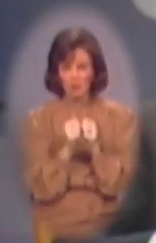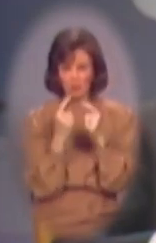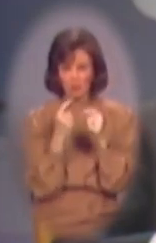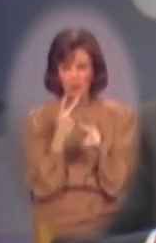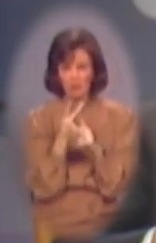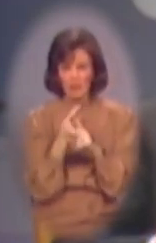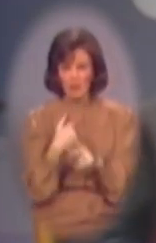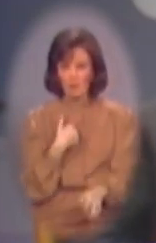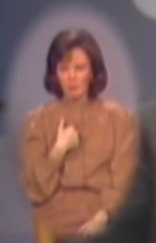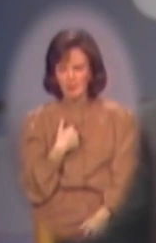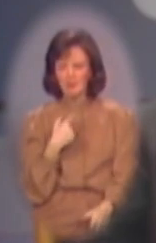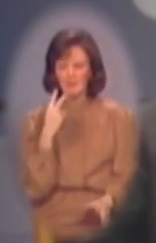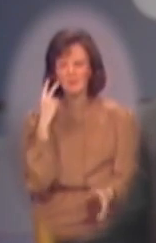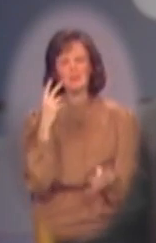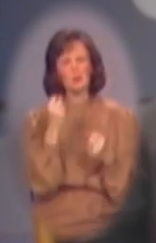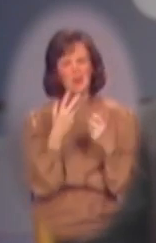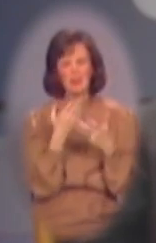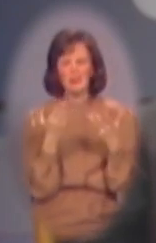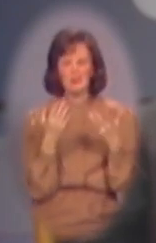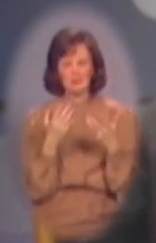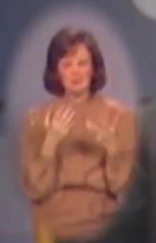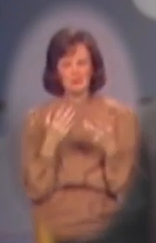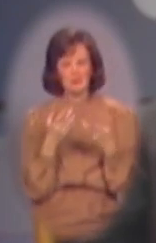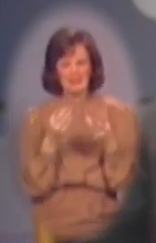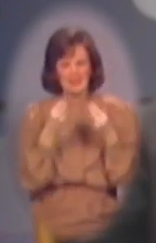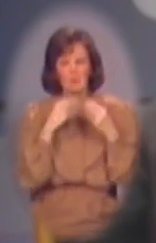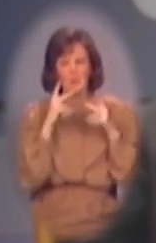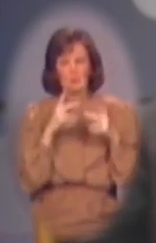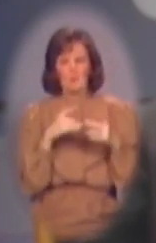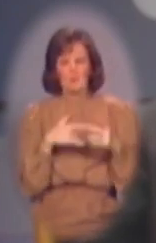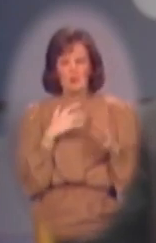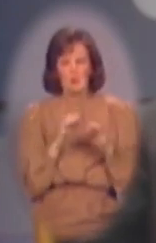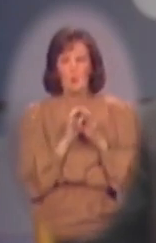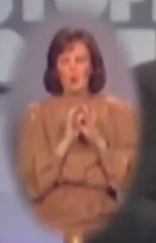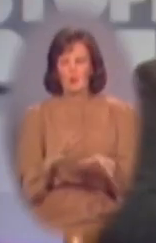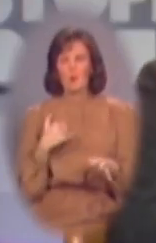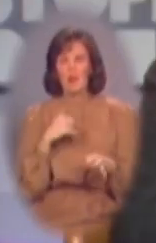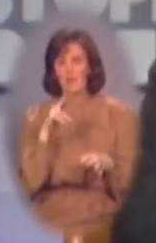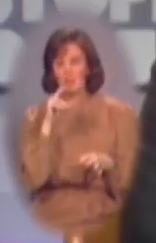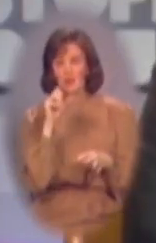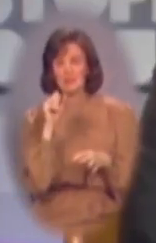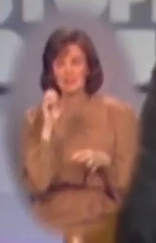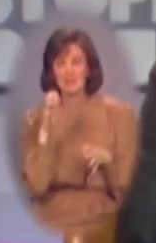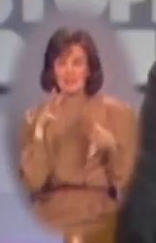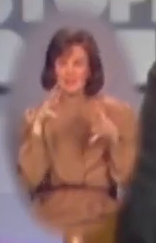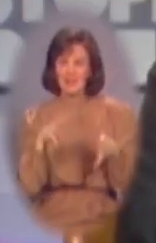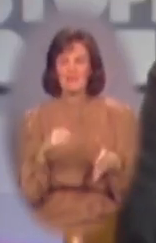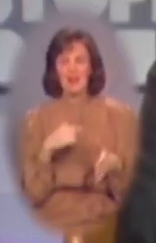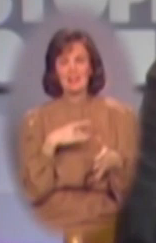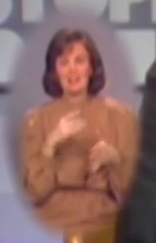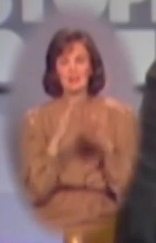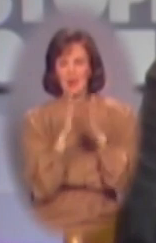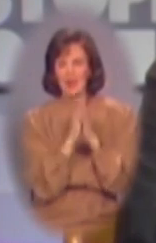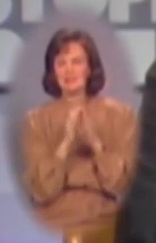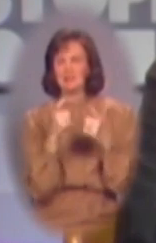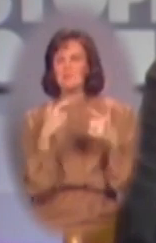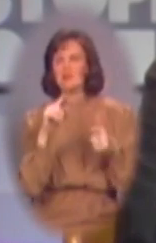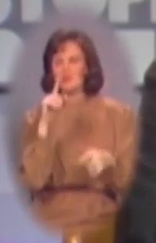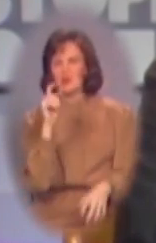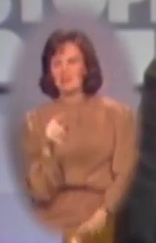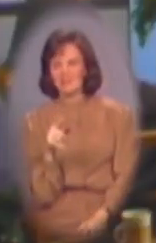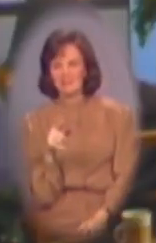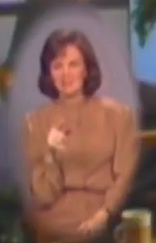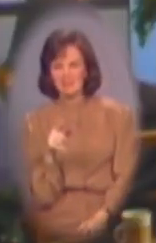try to take care of me? so, so many things contribute to a sense of worthlessness. We have about 30 seconds left. I'd like to ask the big